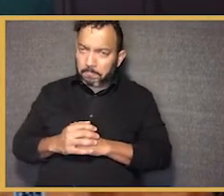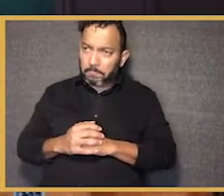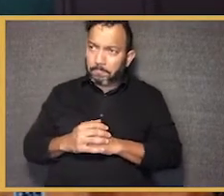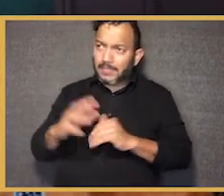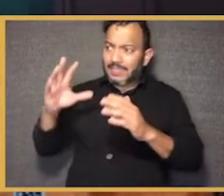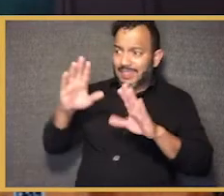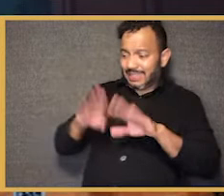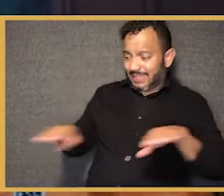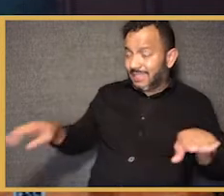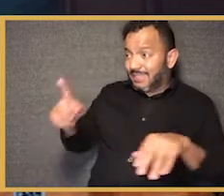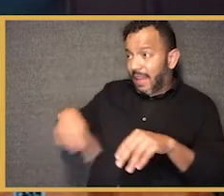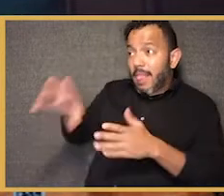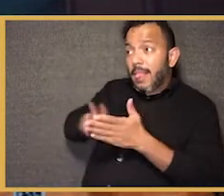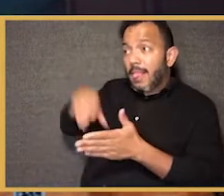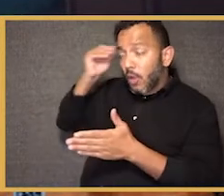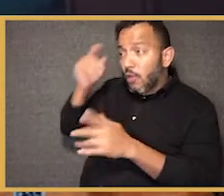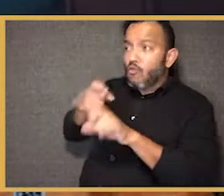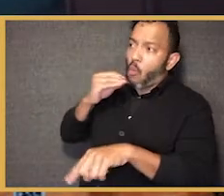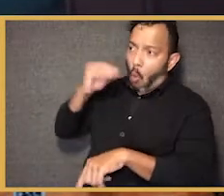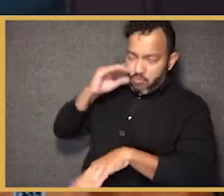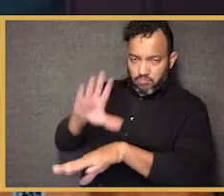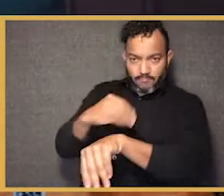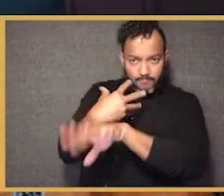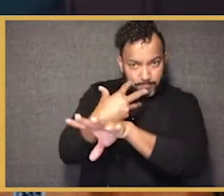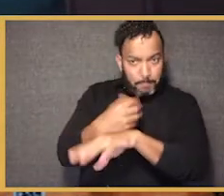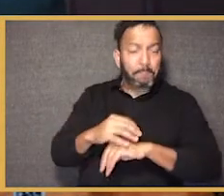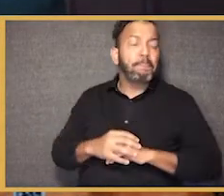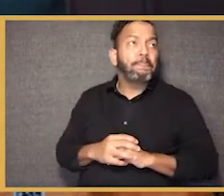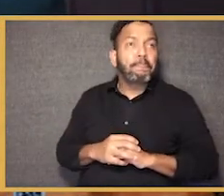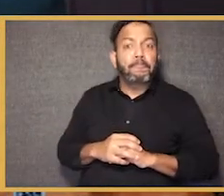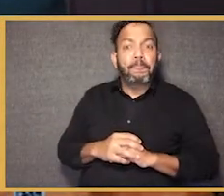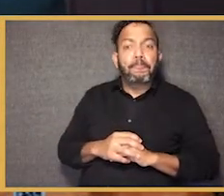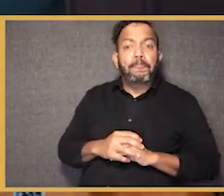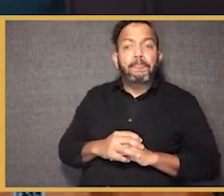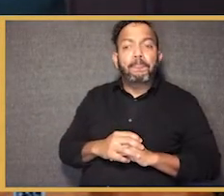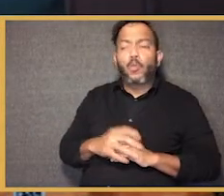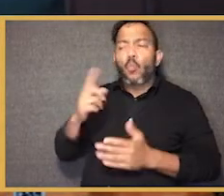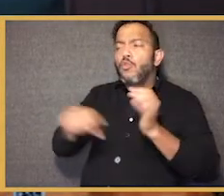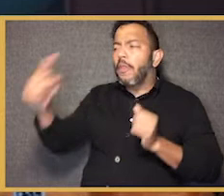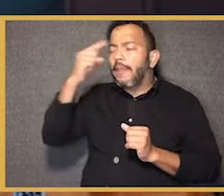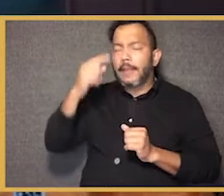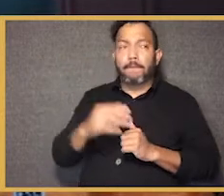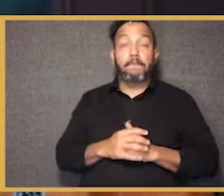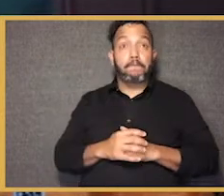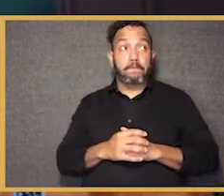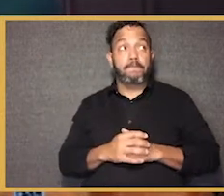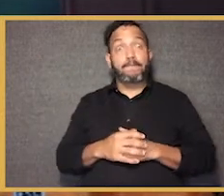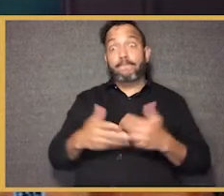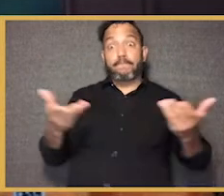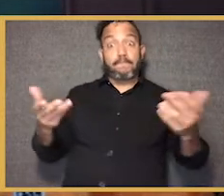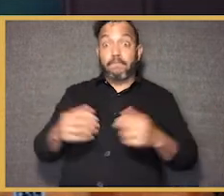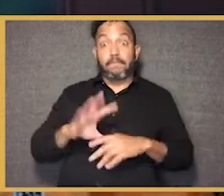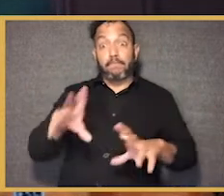risk to kids who are learning now from home in large part? Well,